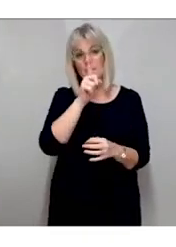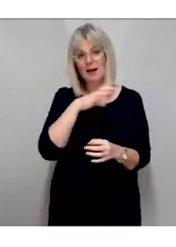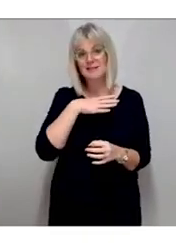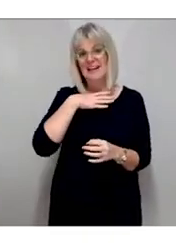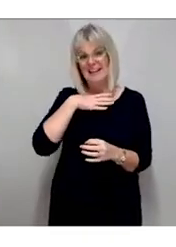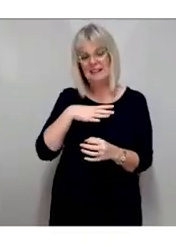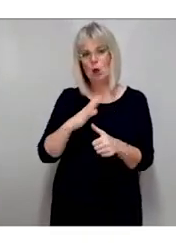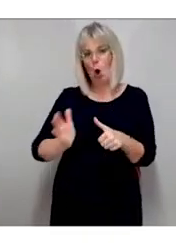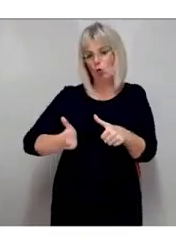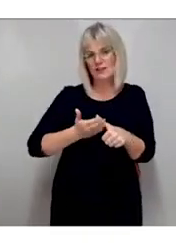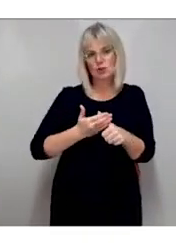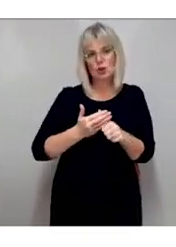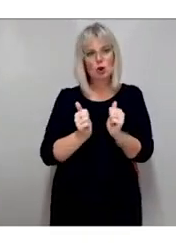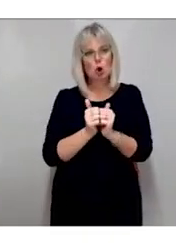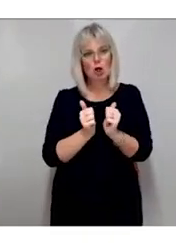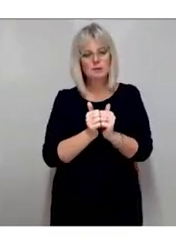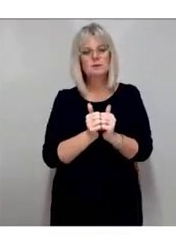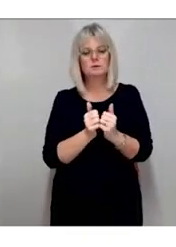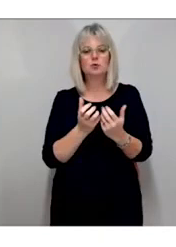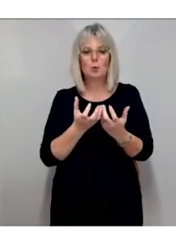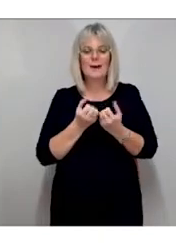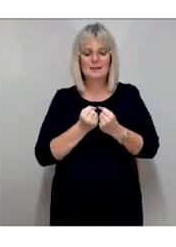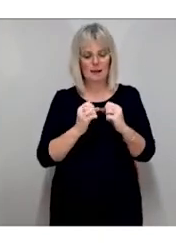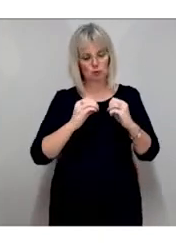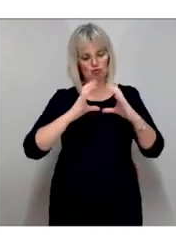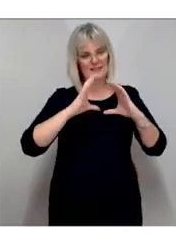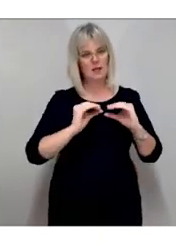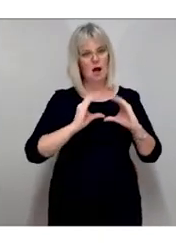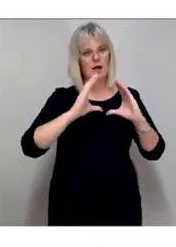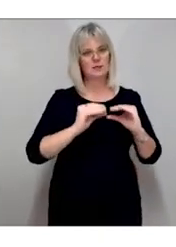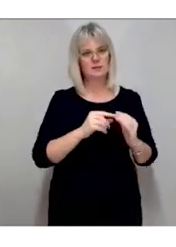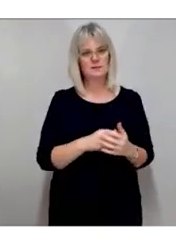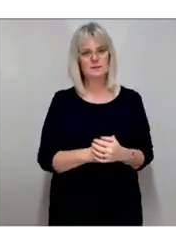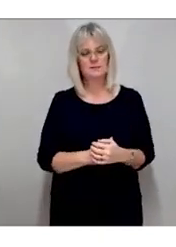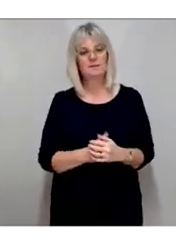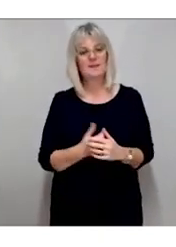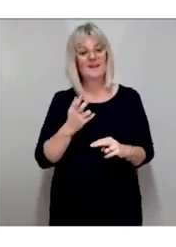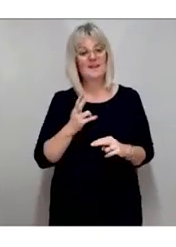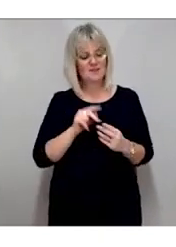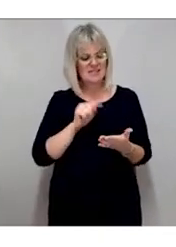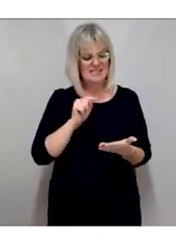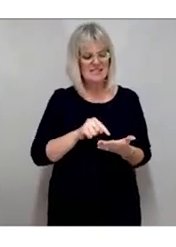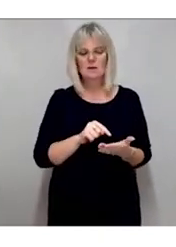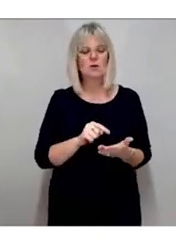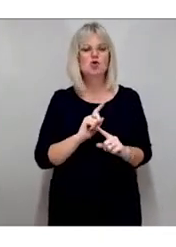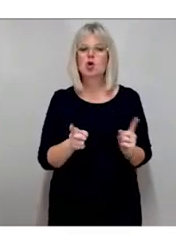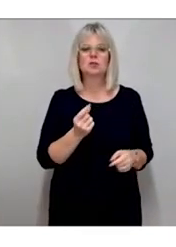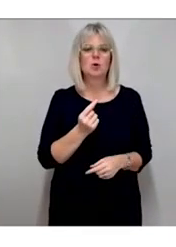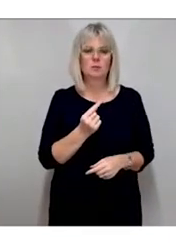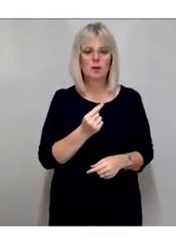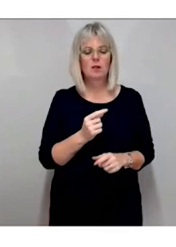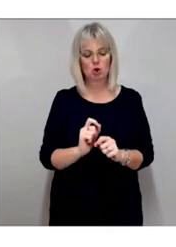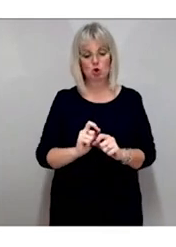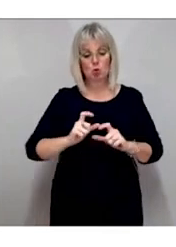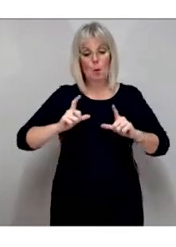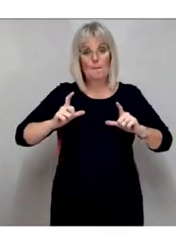to such resizing. Where responsiveness is not possible, Zoom can simply enlarge content to fill